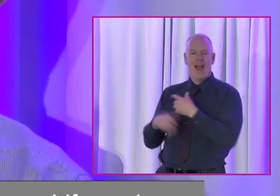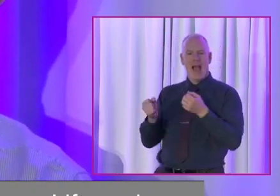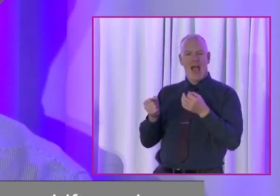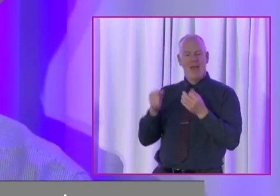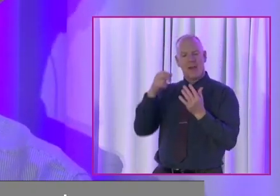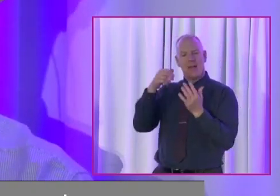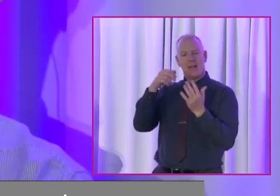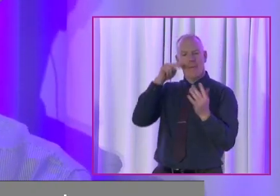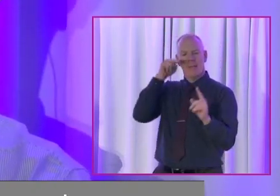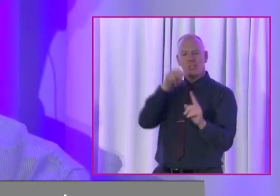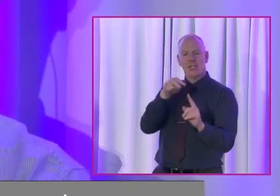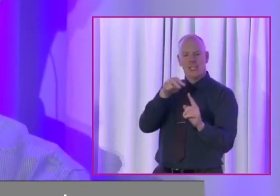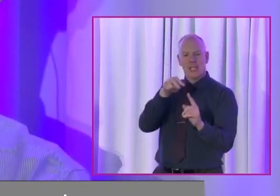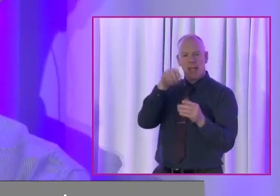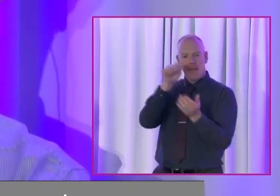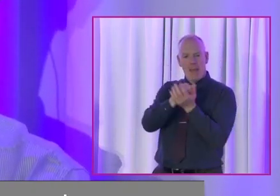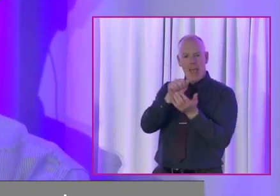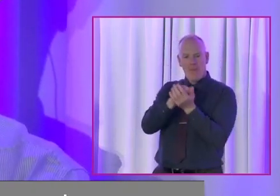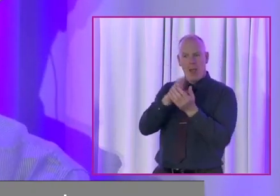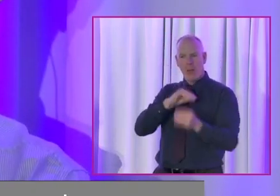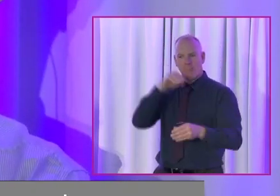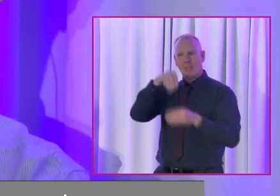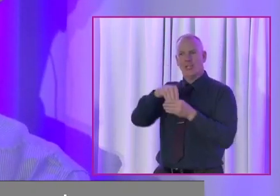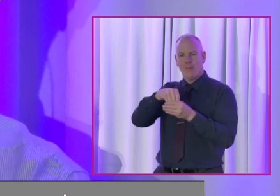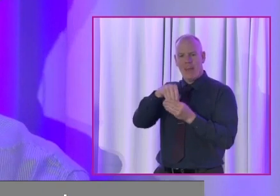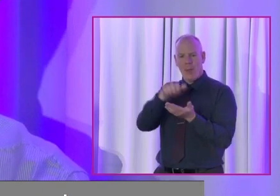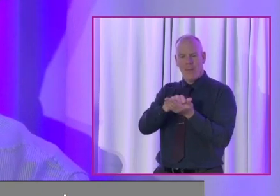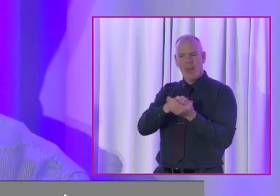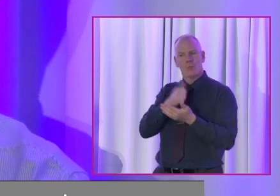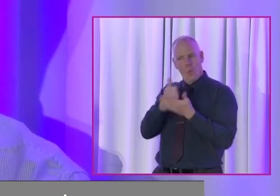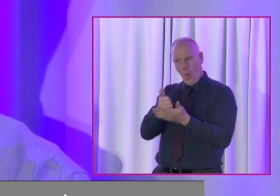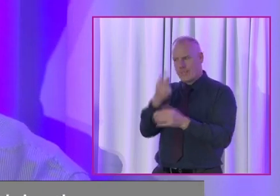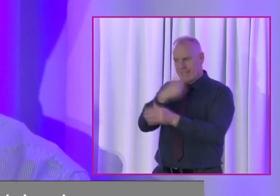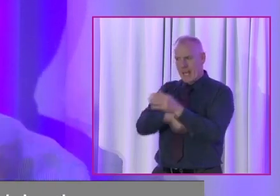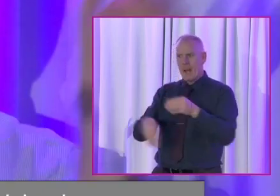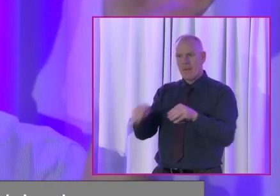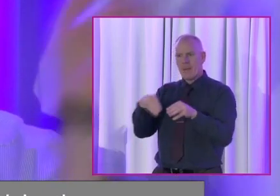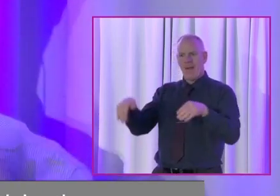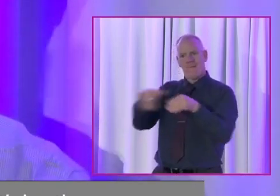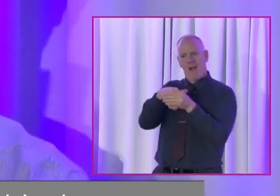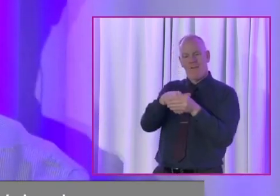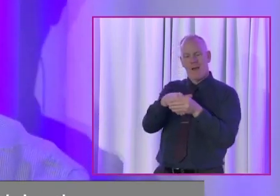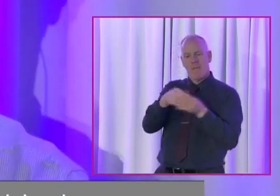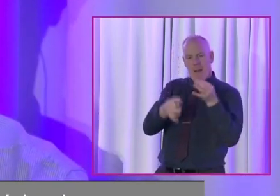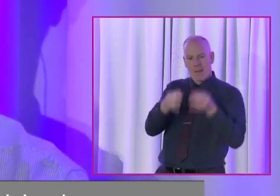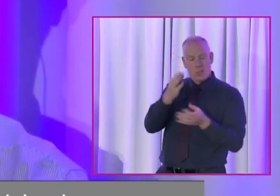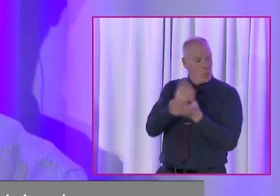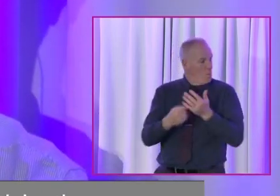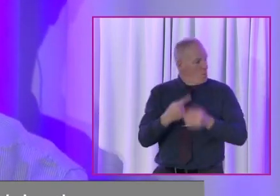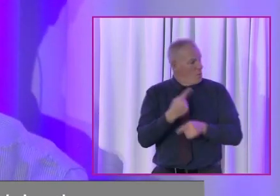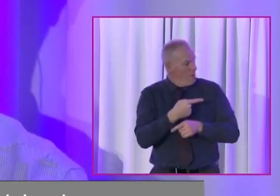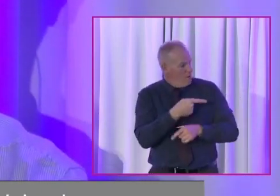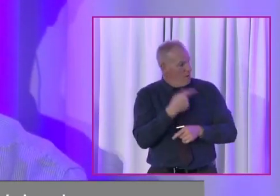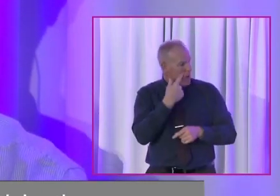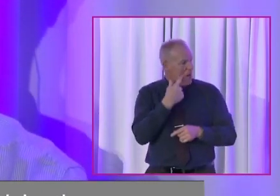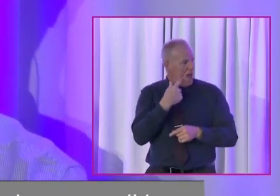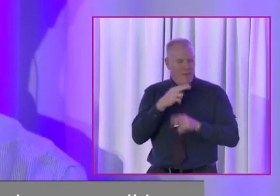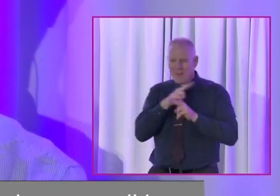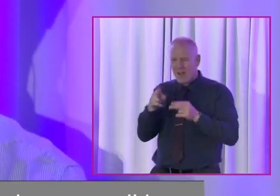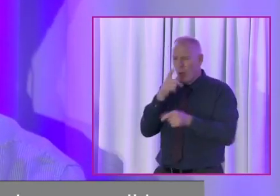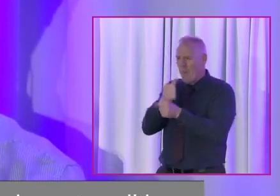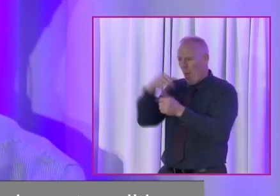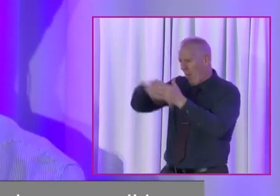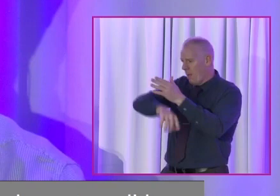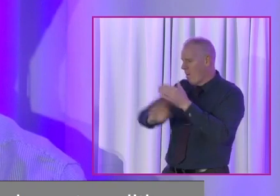position paper on enable participation, support and involvement of disabled people in party politics. There's some up there if you collect your code. And I'm not going to go on about it. But,